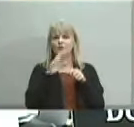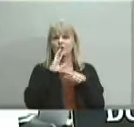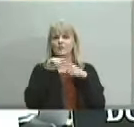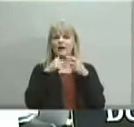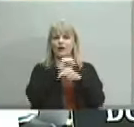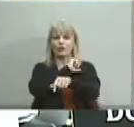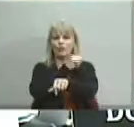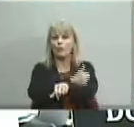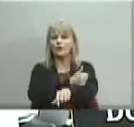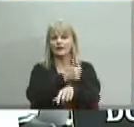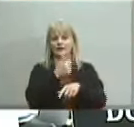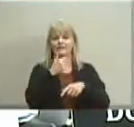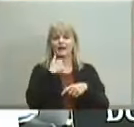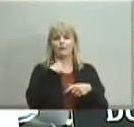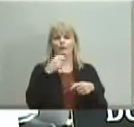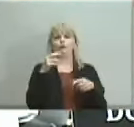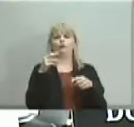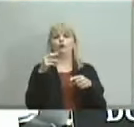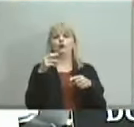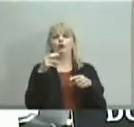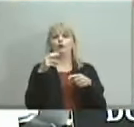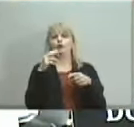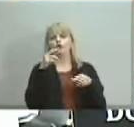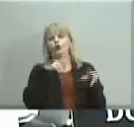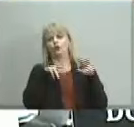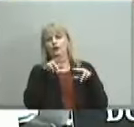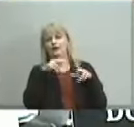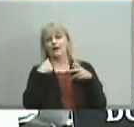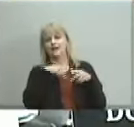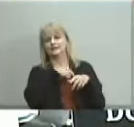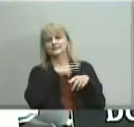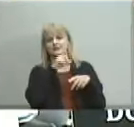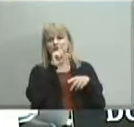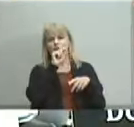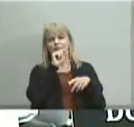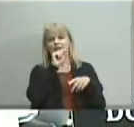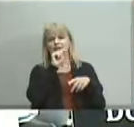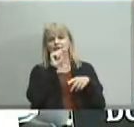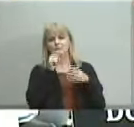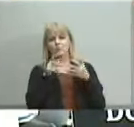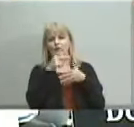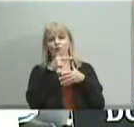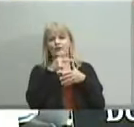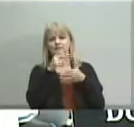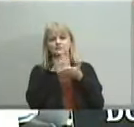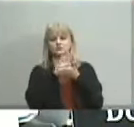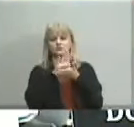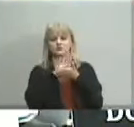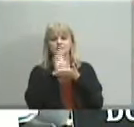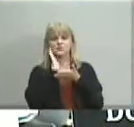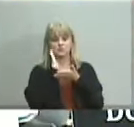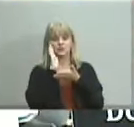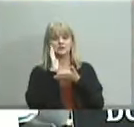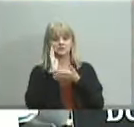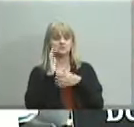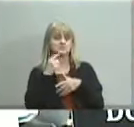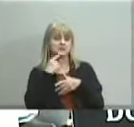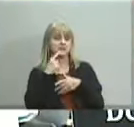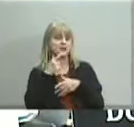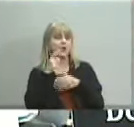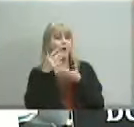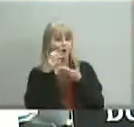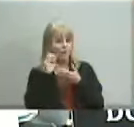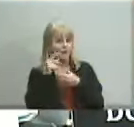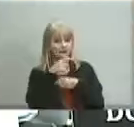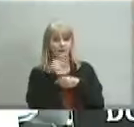they're going to look at us and our 20 priority schools and and they're going to say okay okay you've